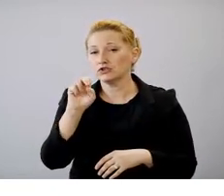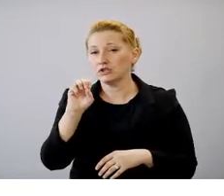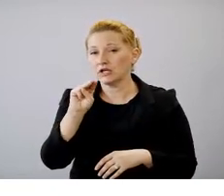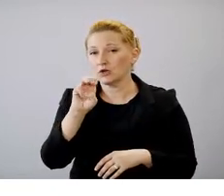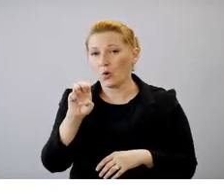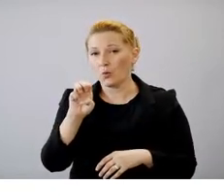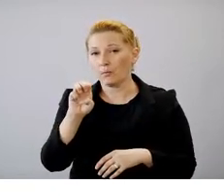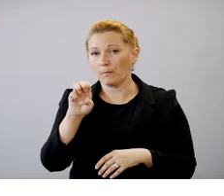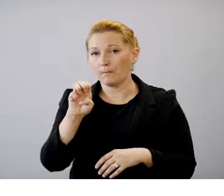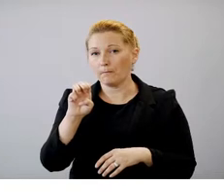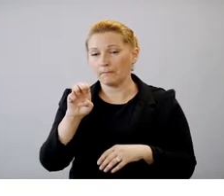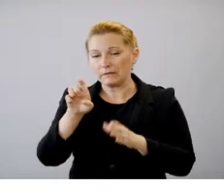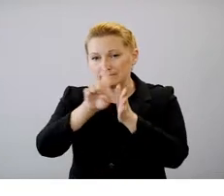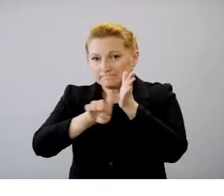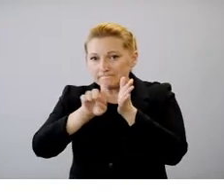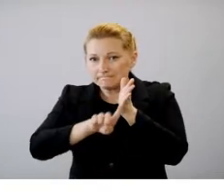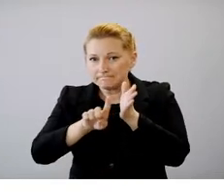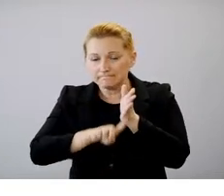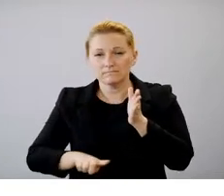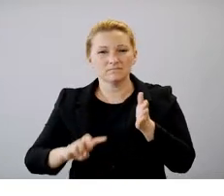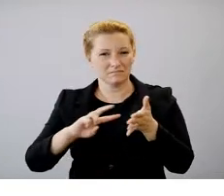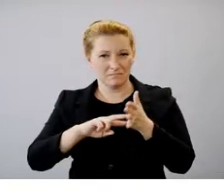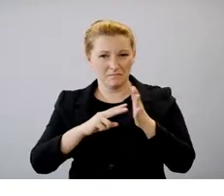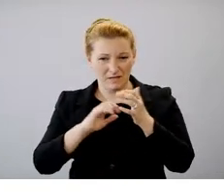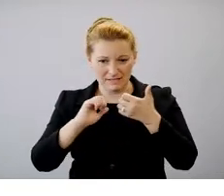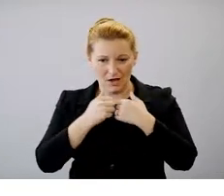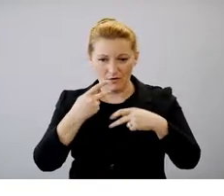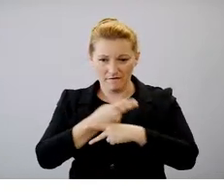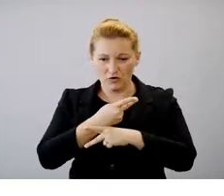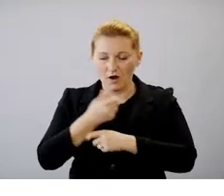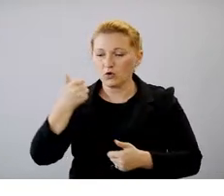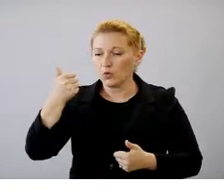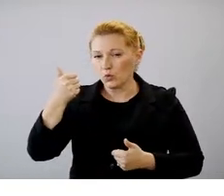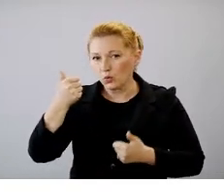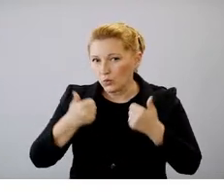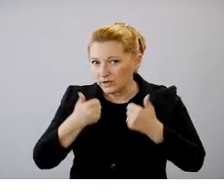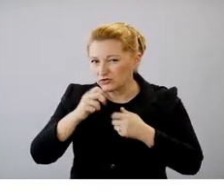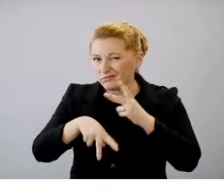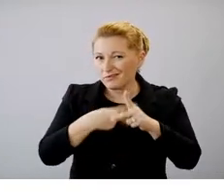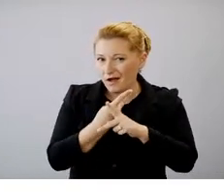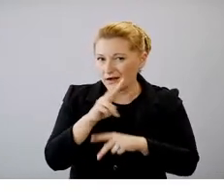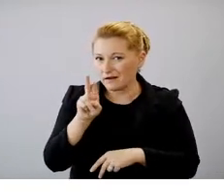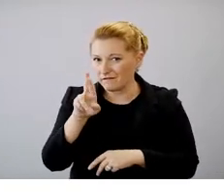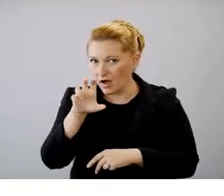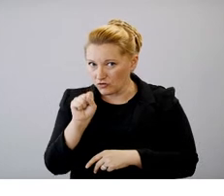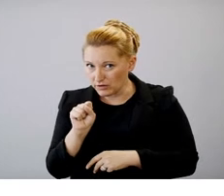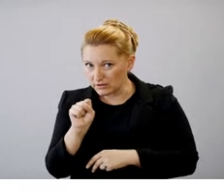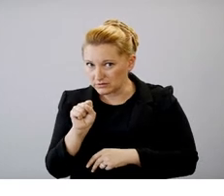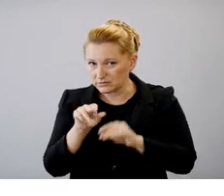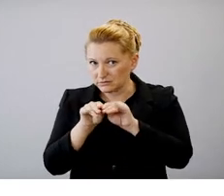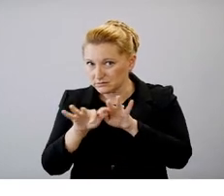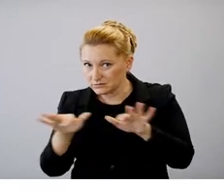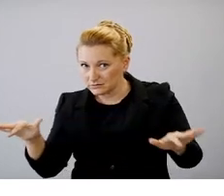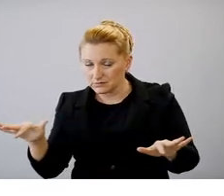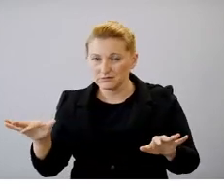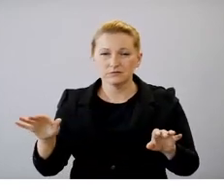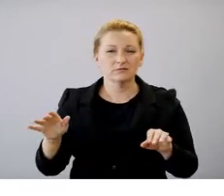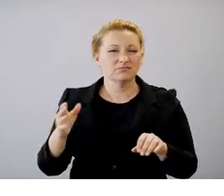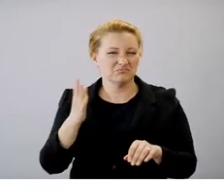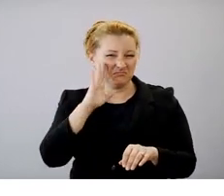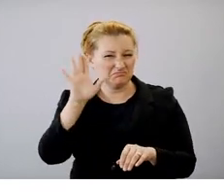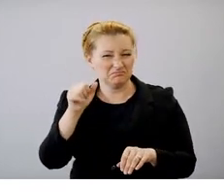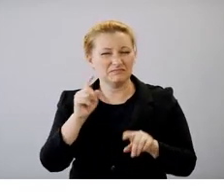so this is how we determine the sequence of the viruses and what type of variants there are